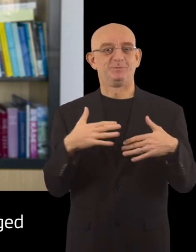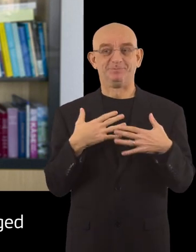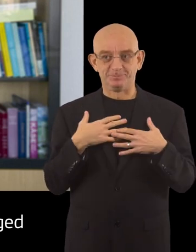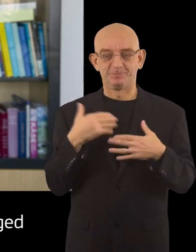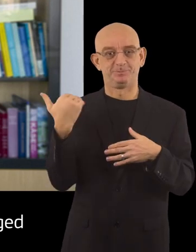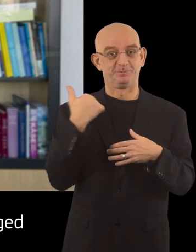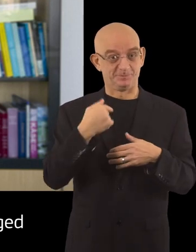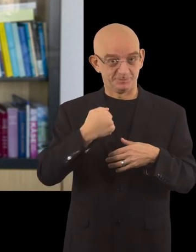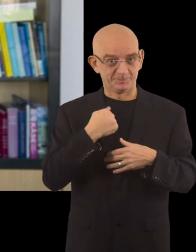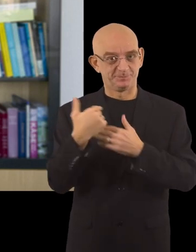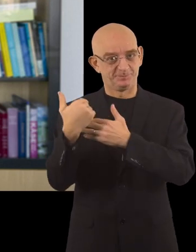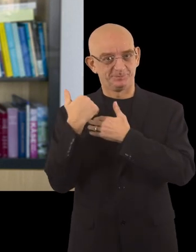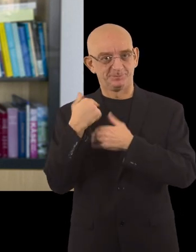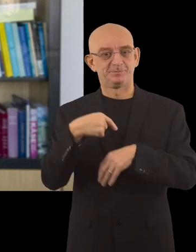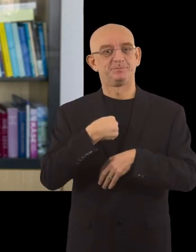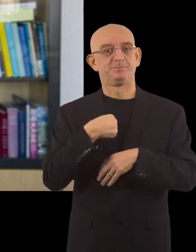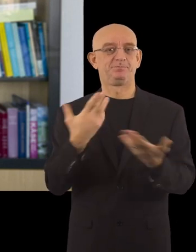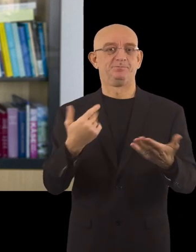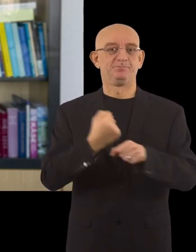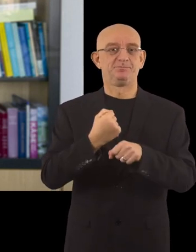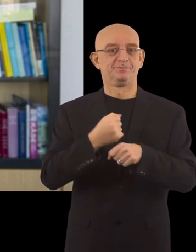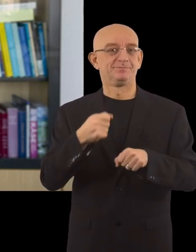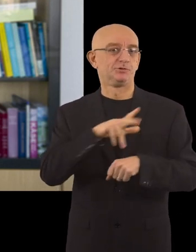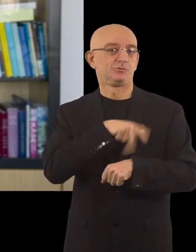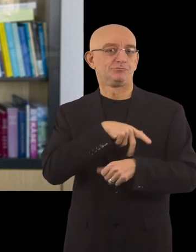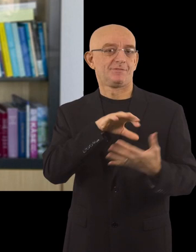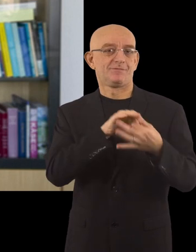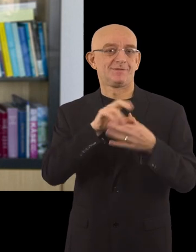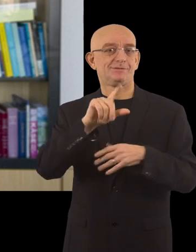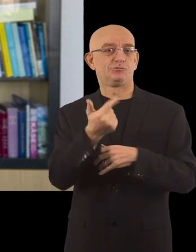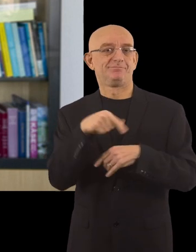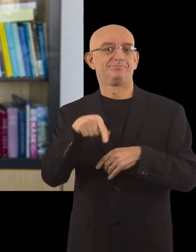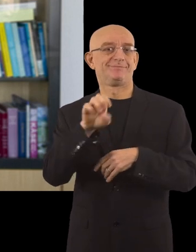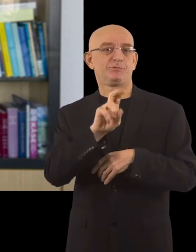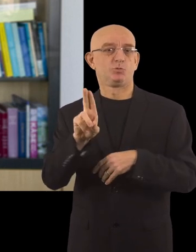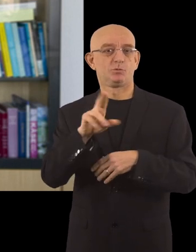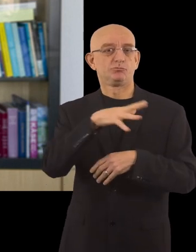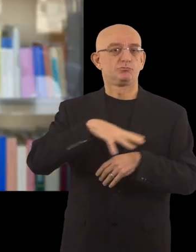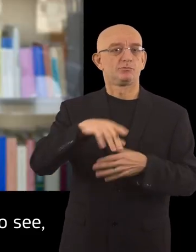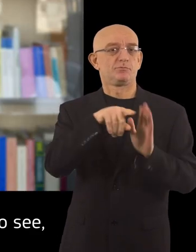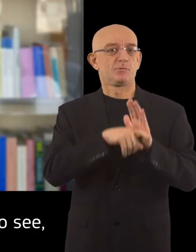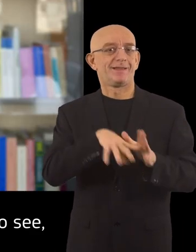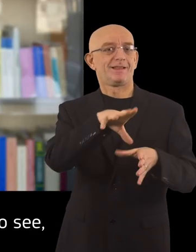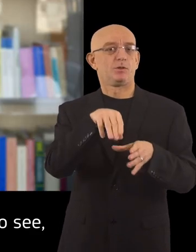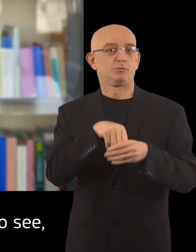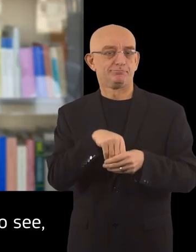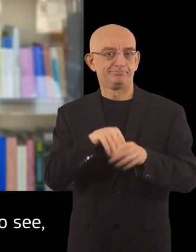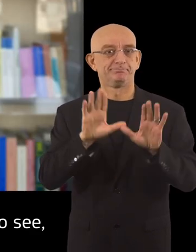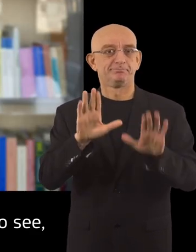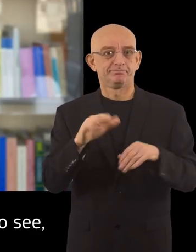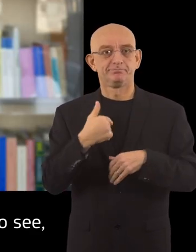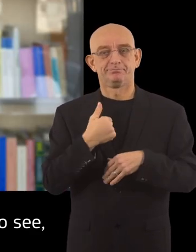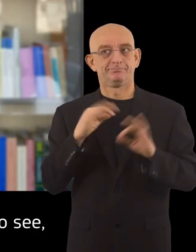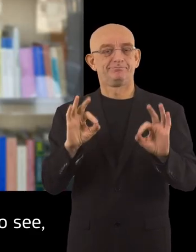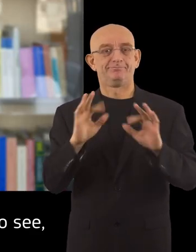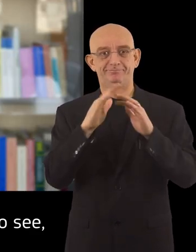feel honoured and privileged as a Director for Social Affairs at DG Employment, Social Policy and Inclusion. Rohir and Nick, I